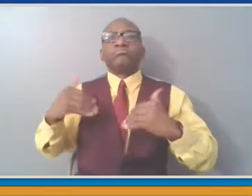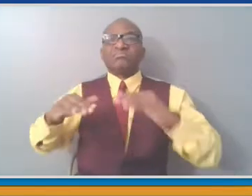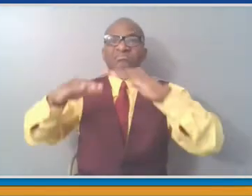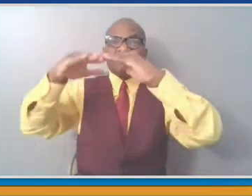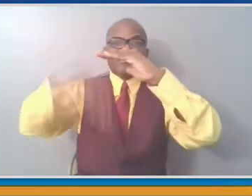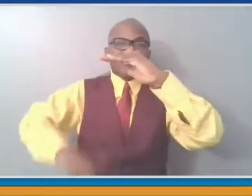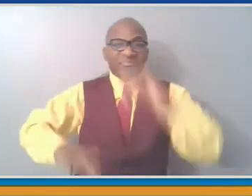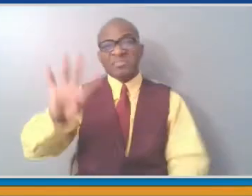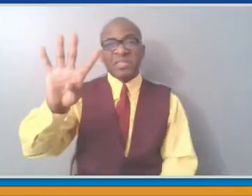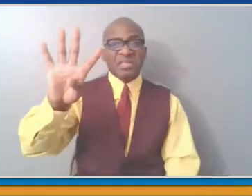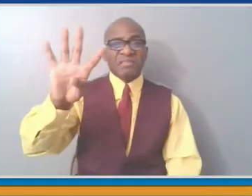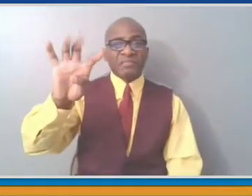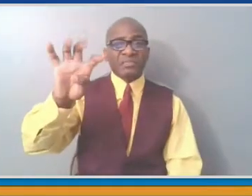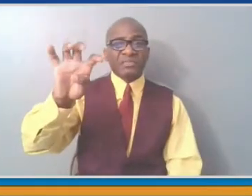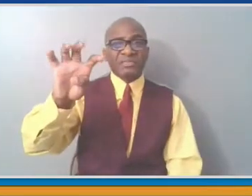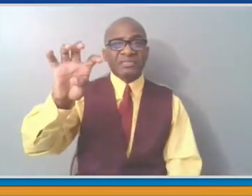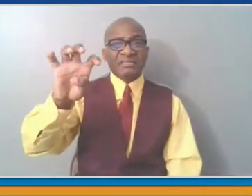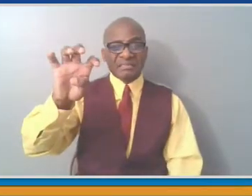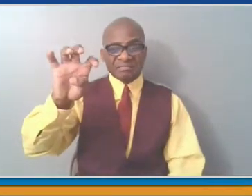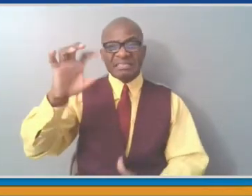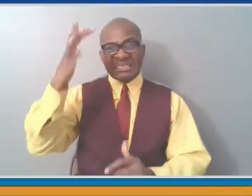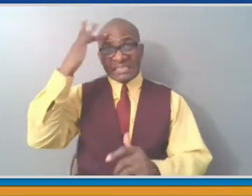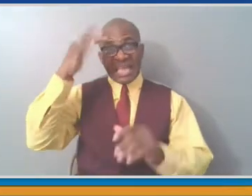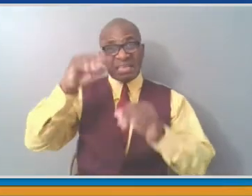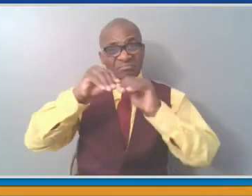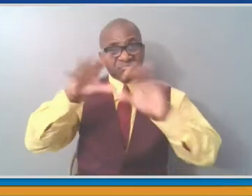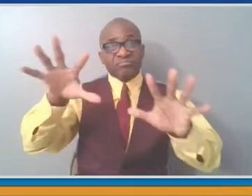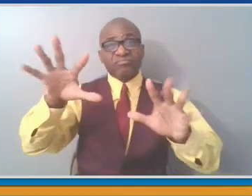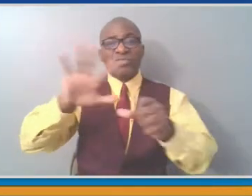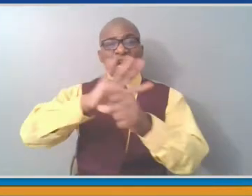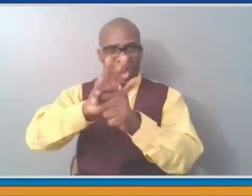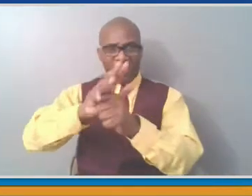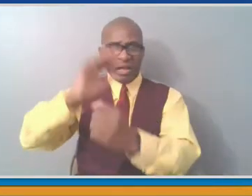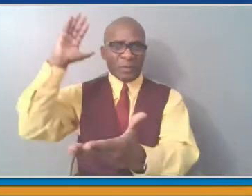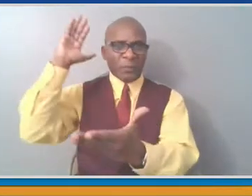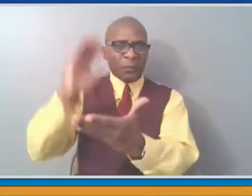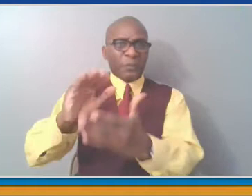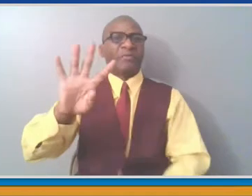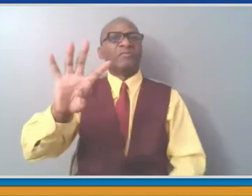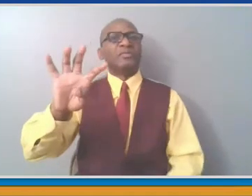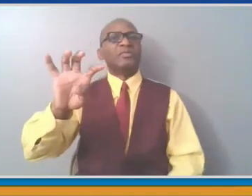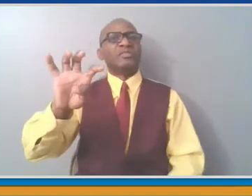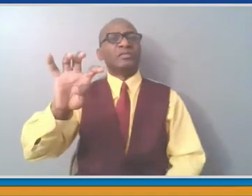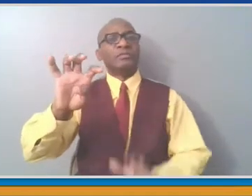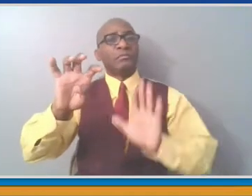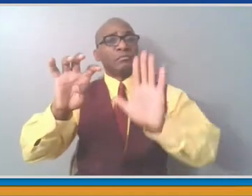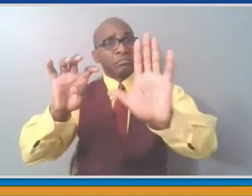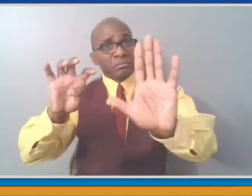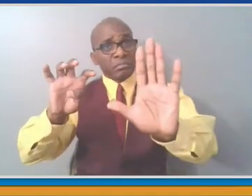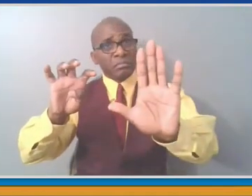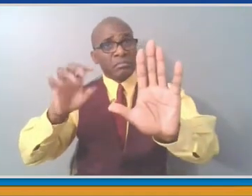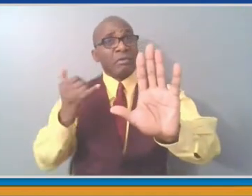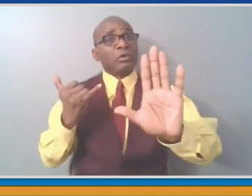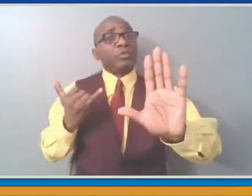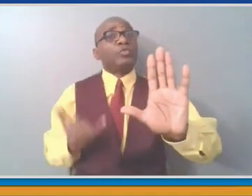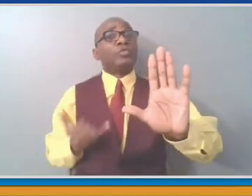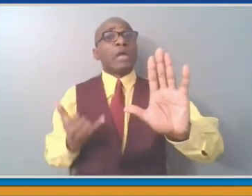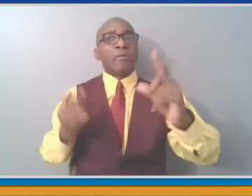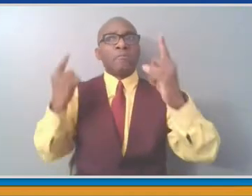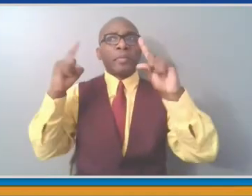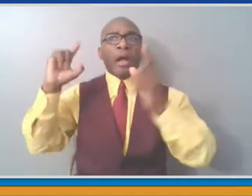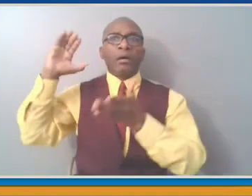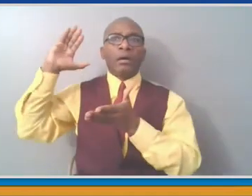but a significant decline from what we experienced just a few weeks ago. And it's no coincidence that active cases are